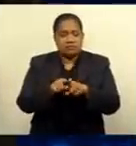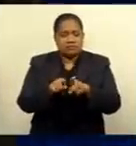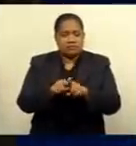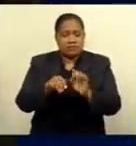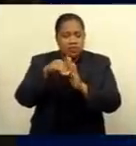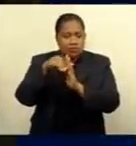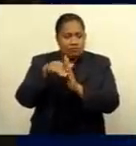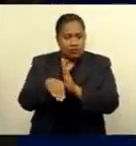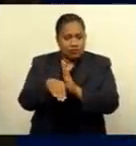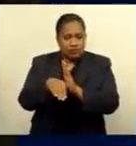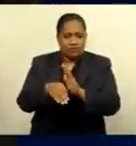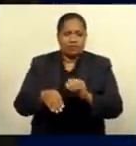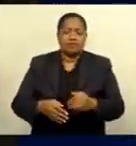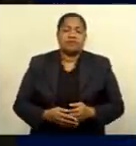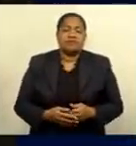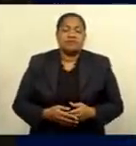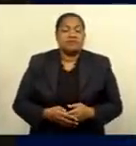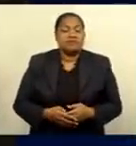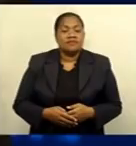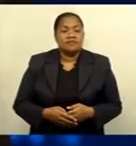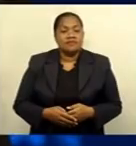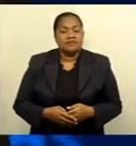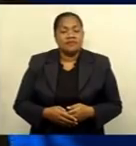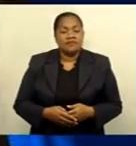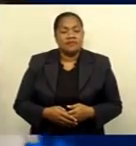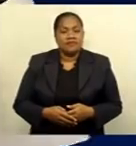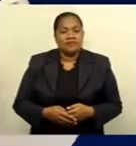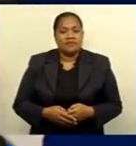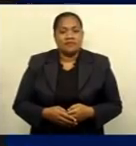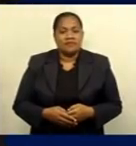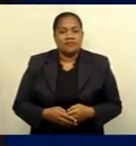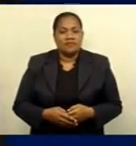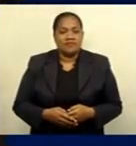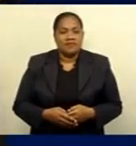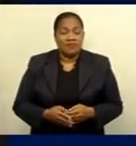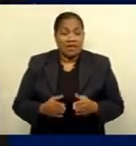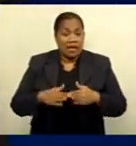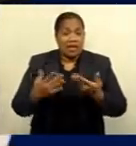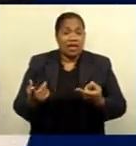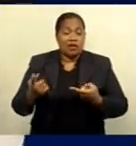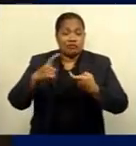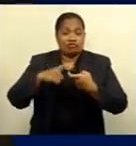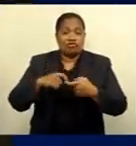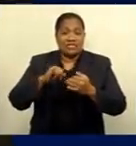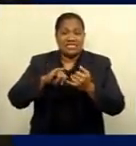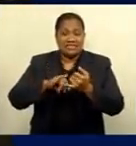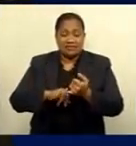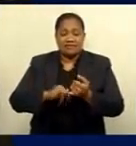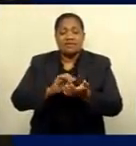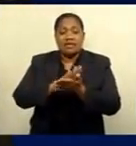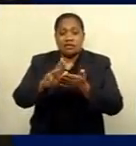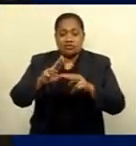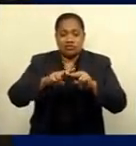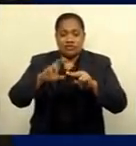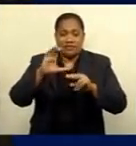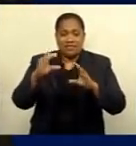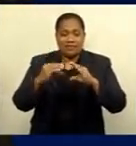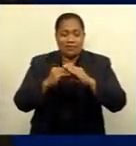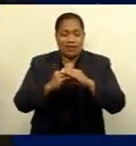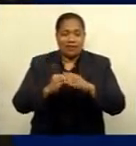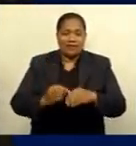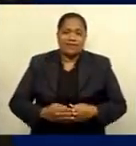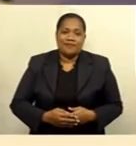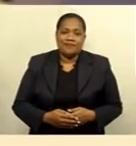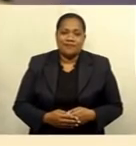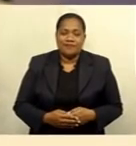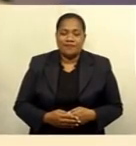was down at $2372 per ounce. And we now join Sinifah from HFC Bank to give us the latest figures from the